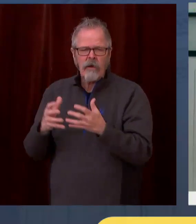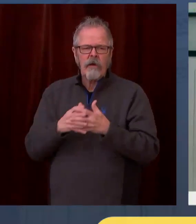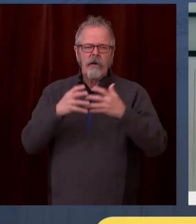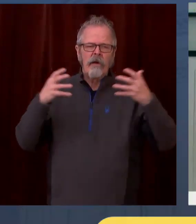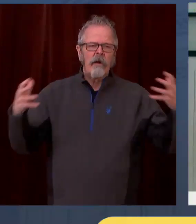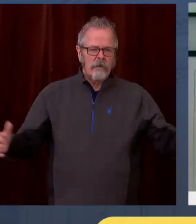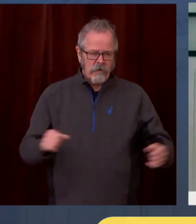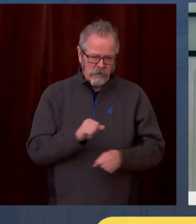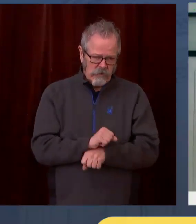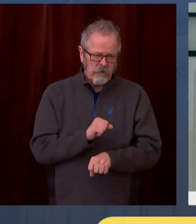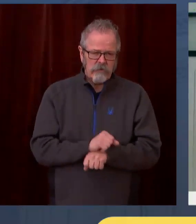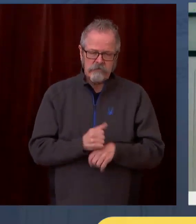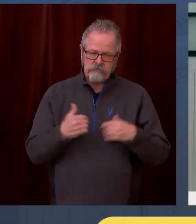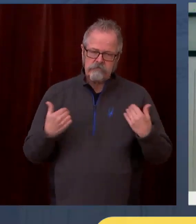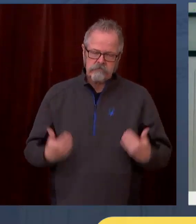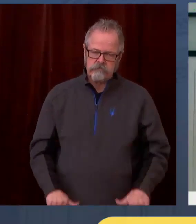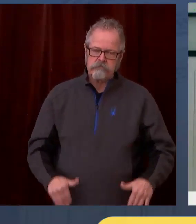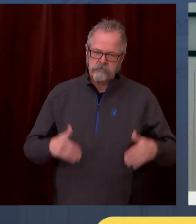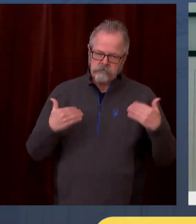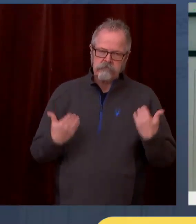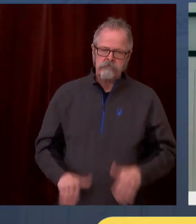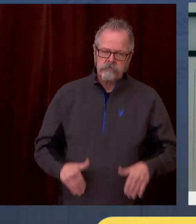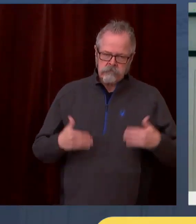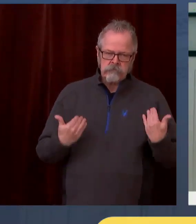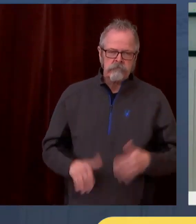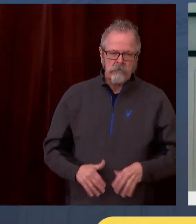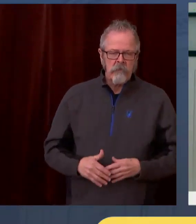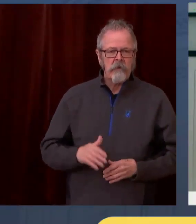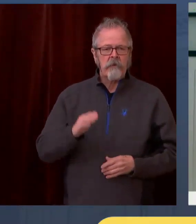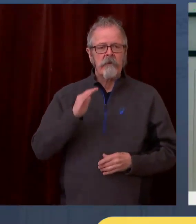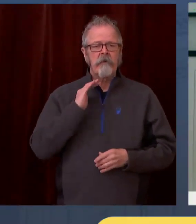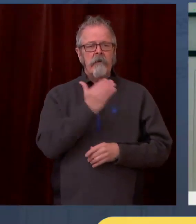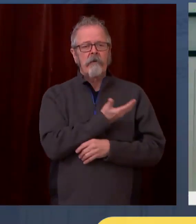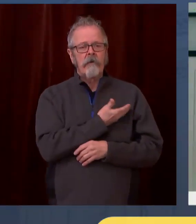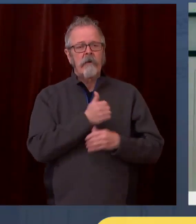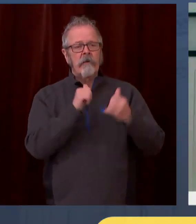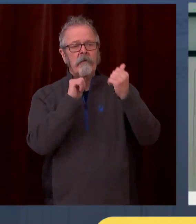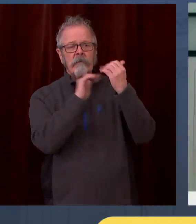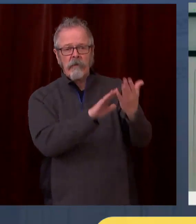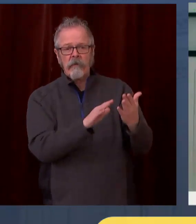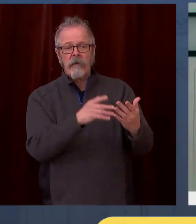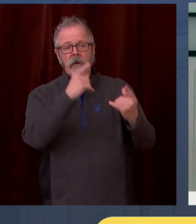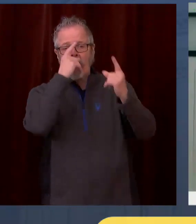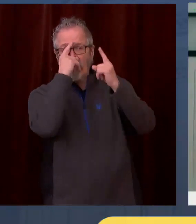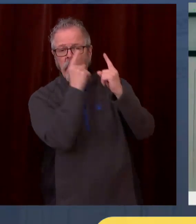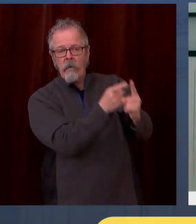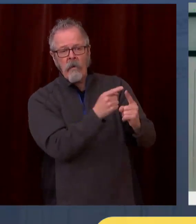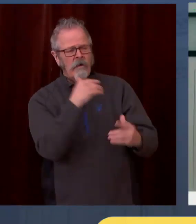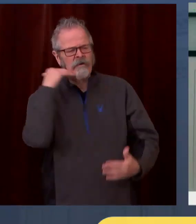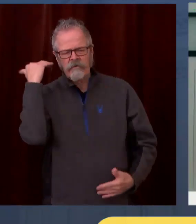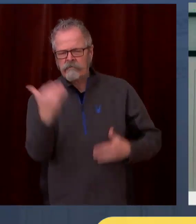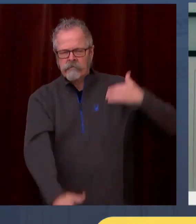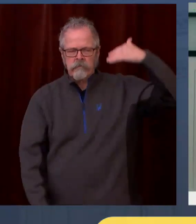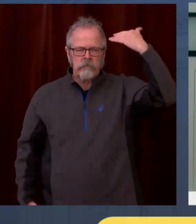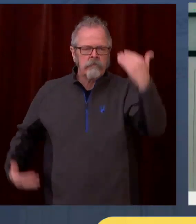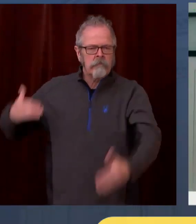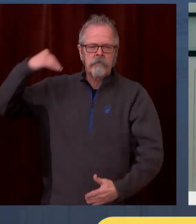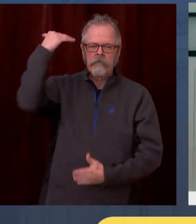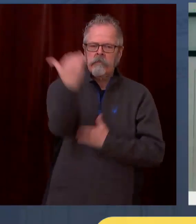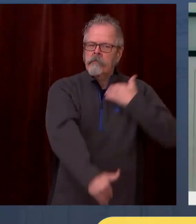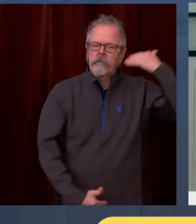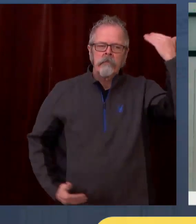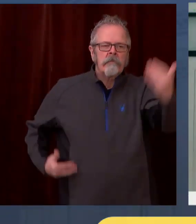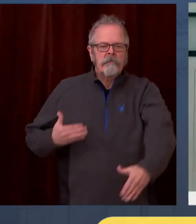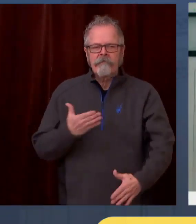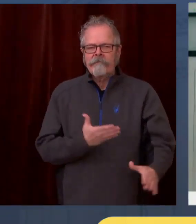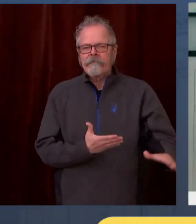our approach is to move as quickly as we can and move iteratively. So we hope